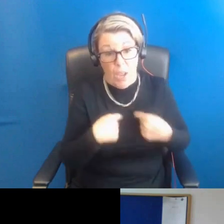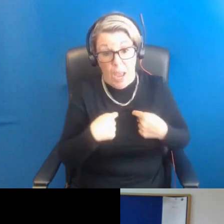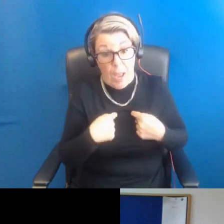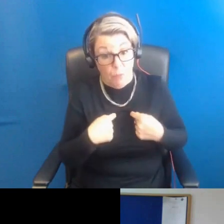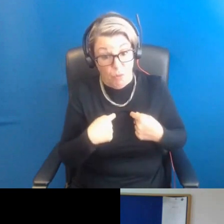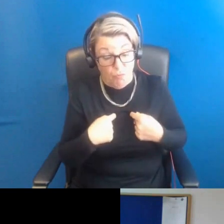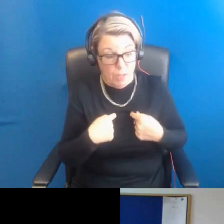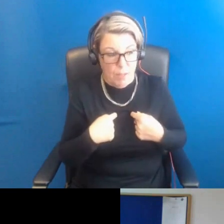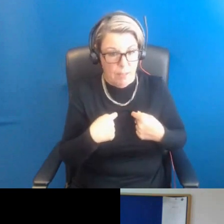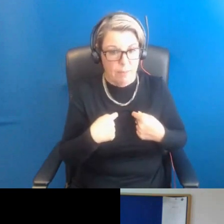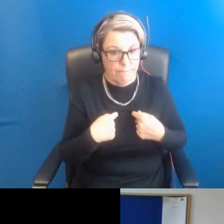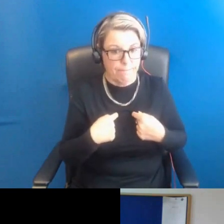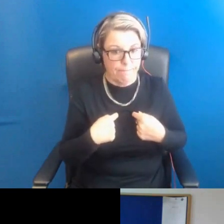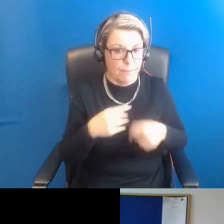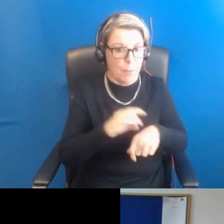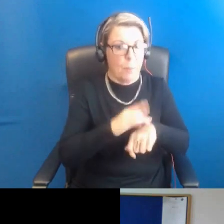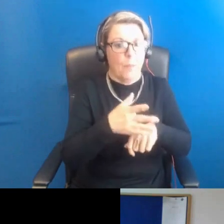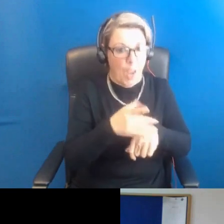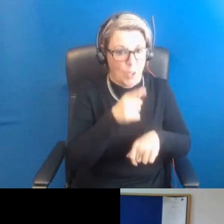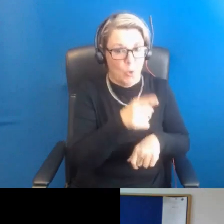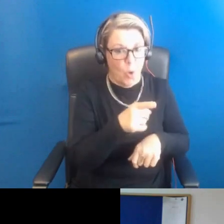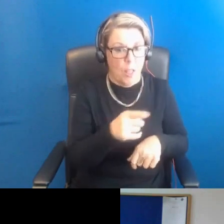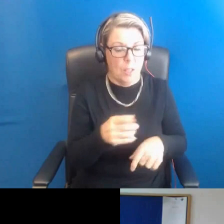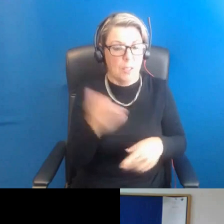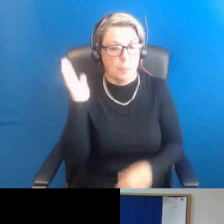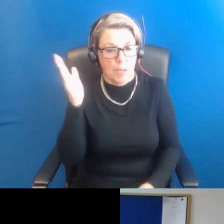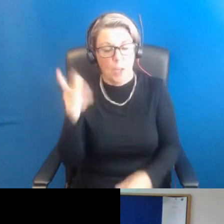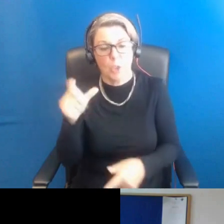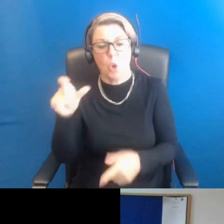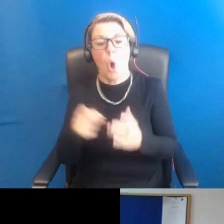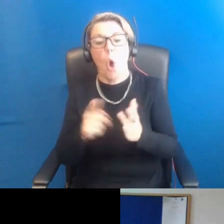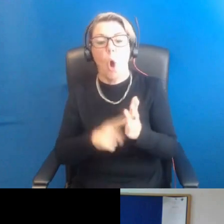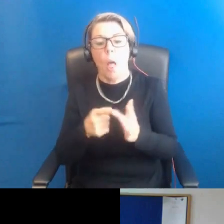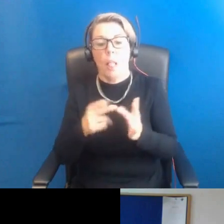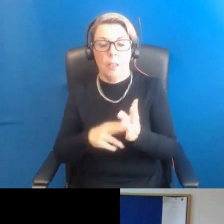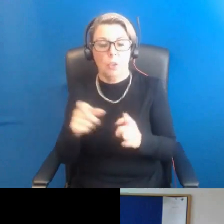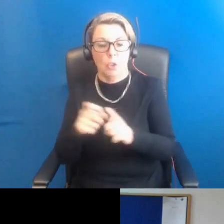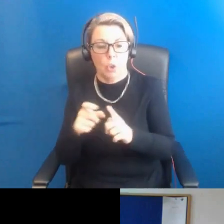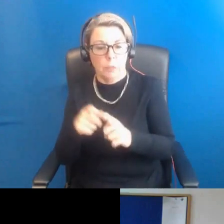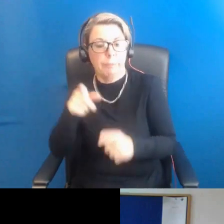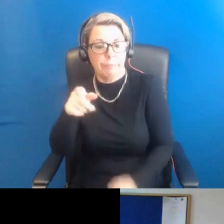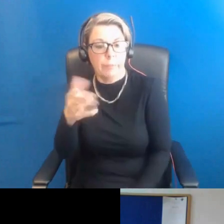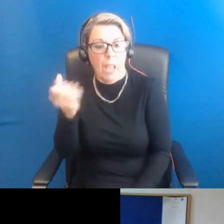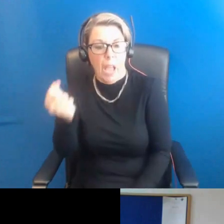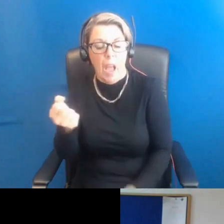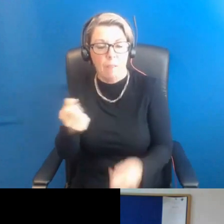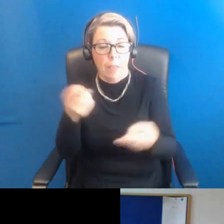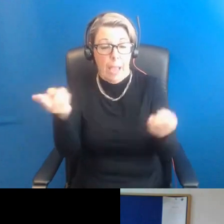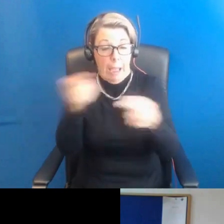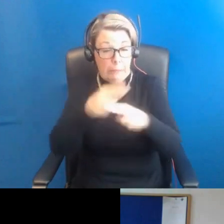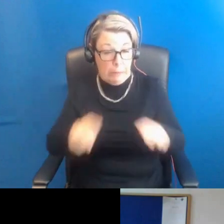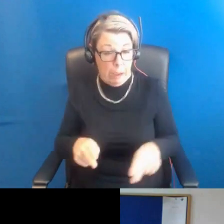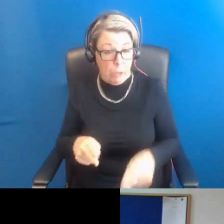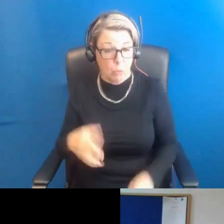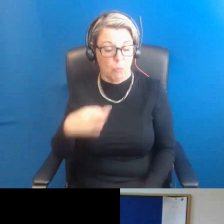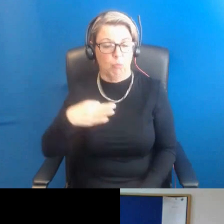in this session. The major speaker is going to be Professor Colin Duncan, who has an international reputation for being an expert